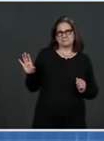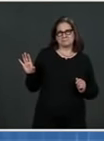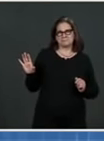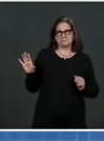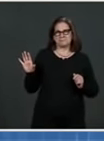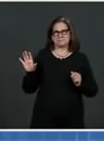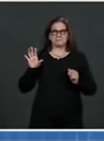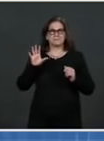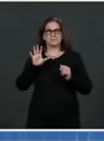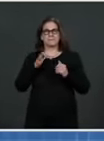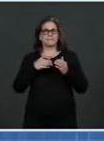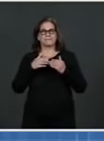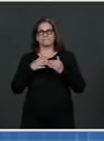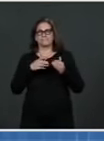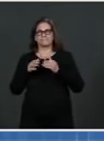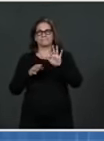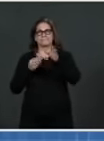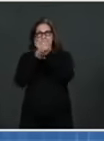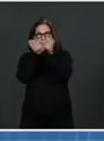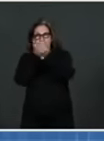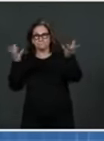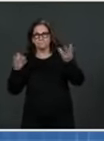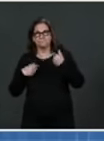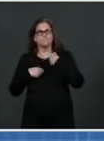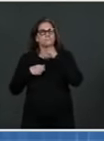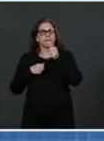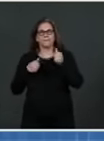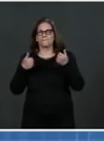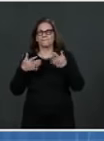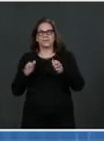If we do our jobs, it can be as short as possible. Next question.